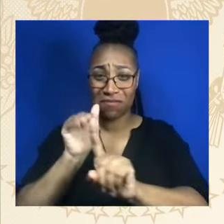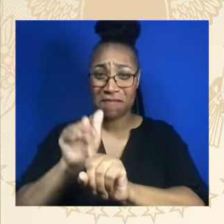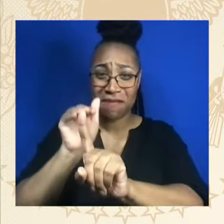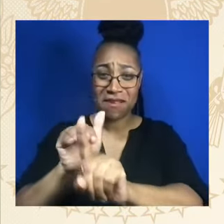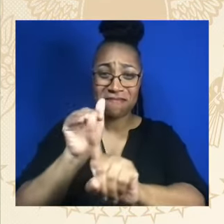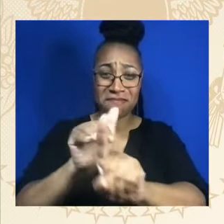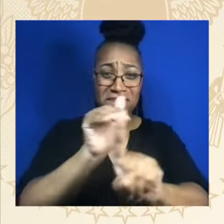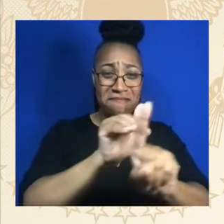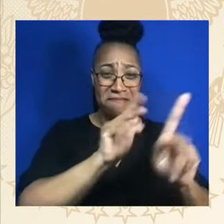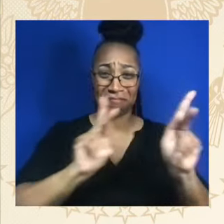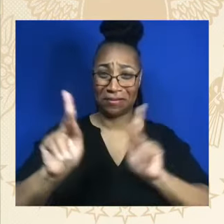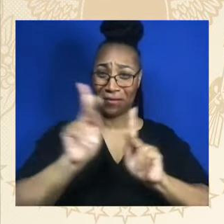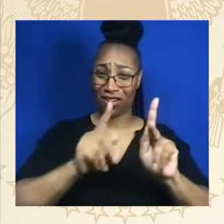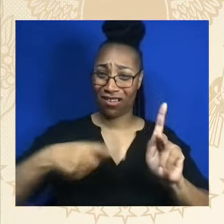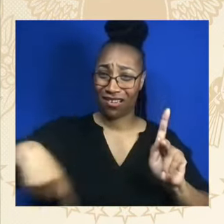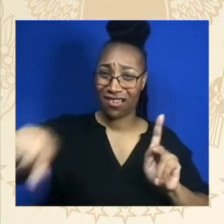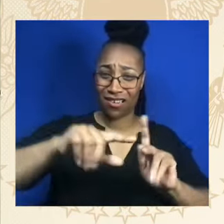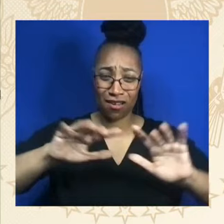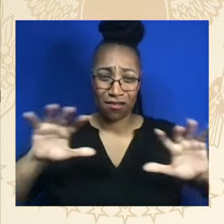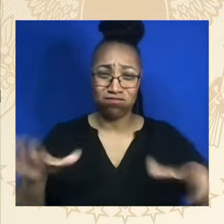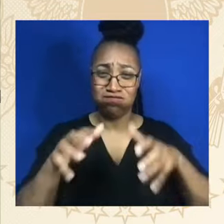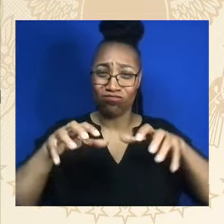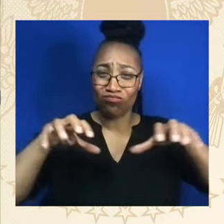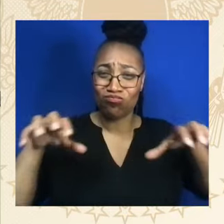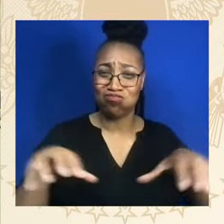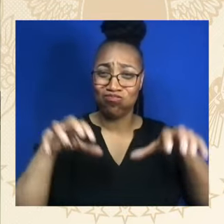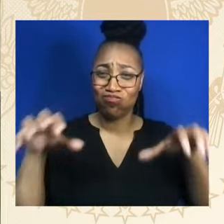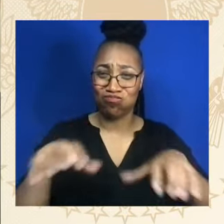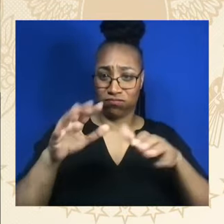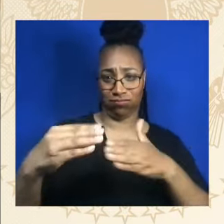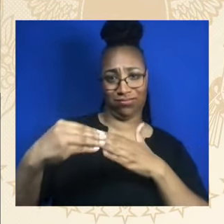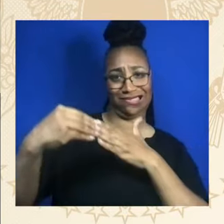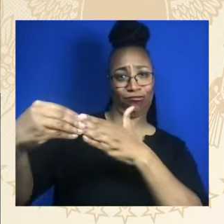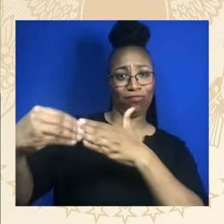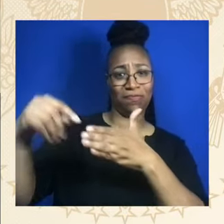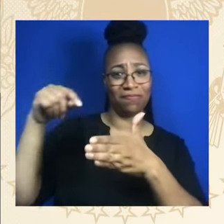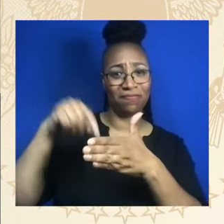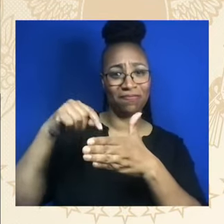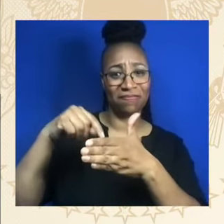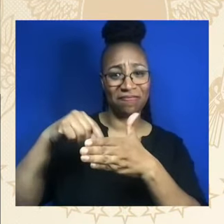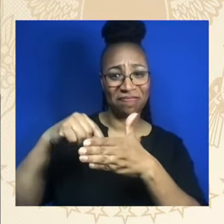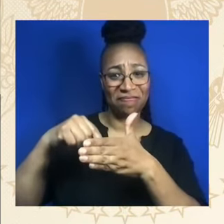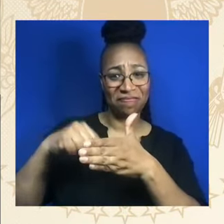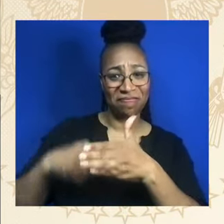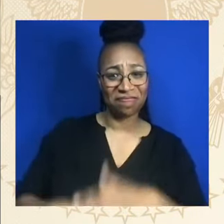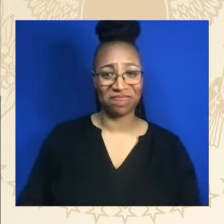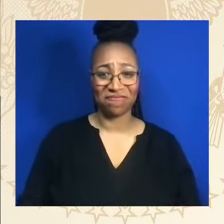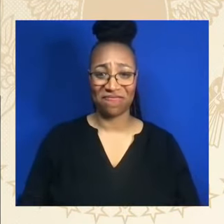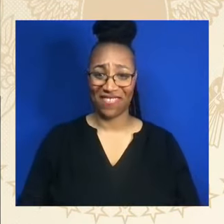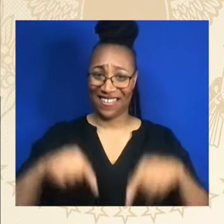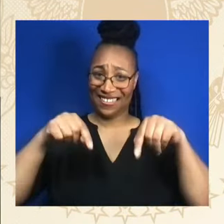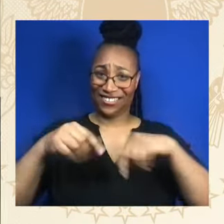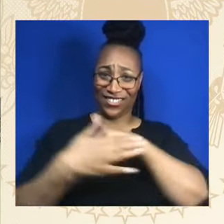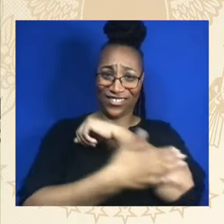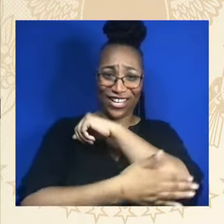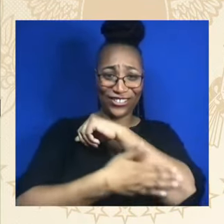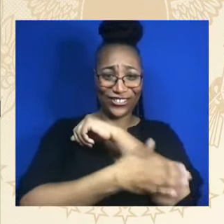that on. And you decided at an early age, and you're a country, and we all benefit from that work. So thank you.